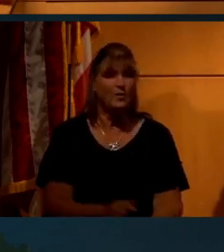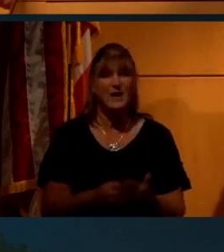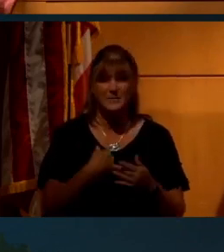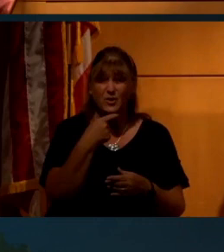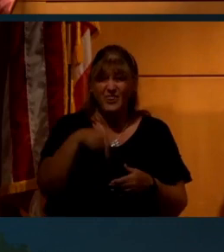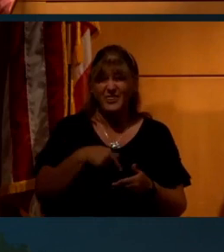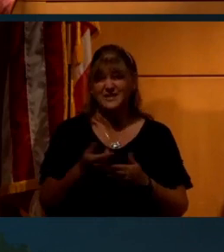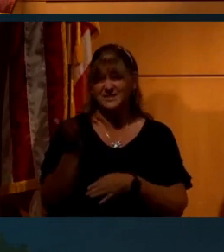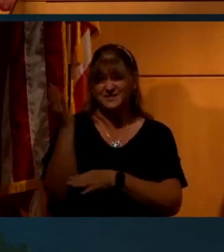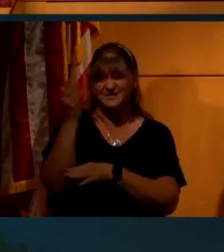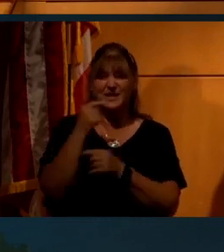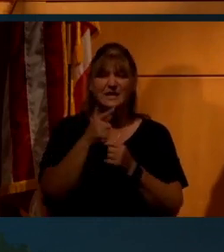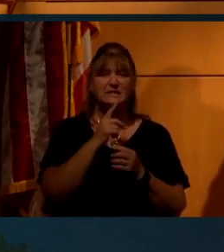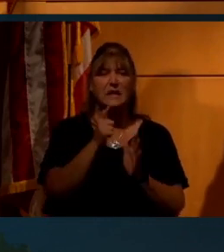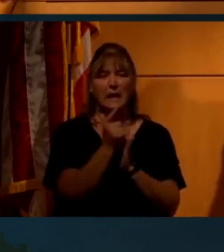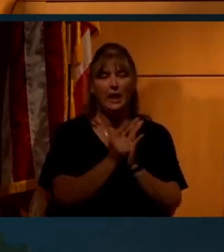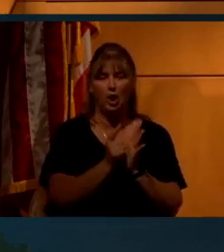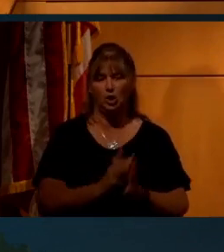legal.